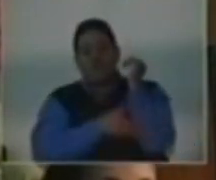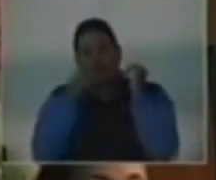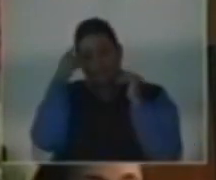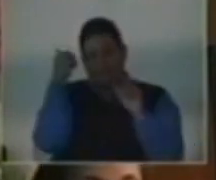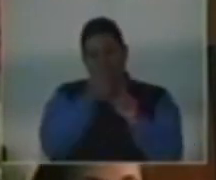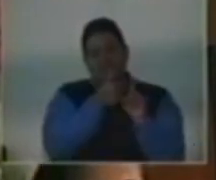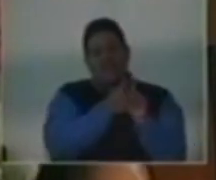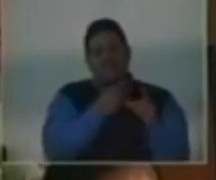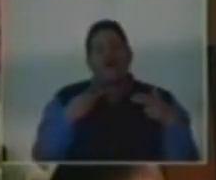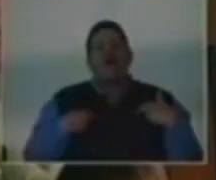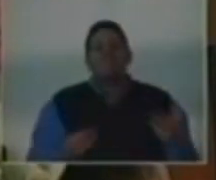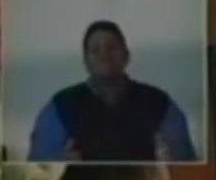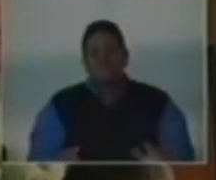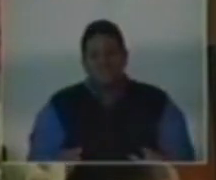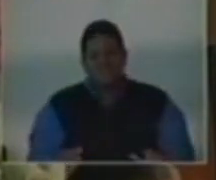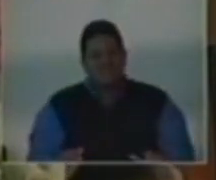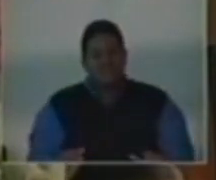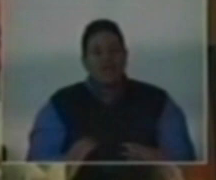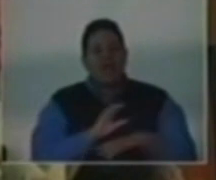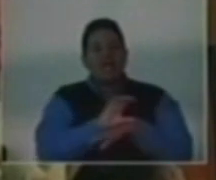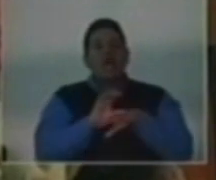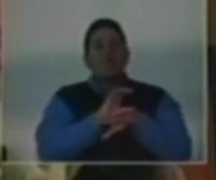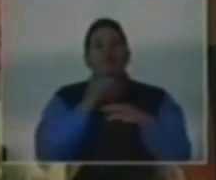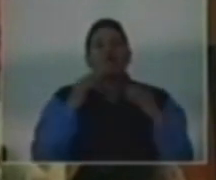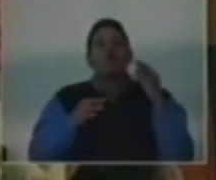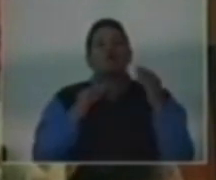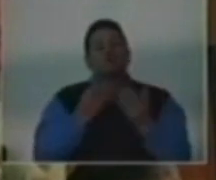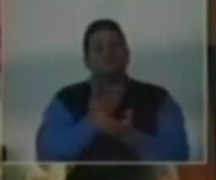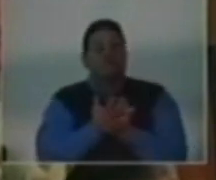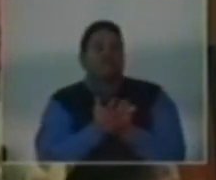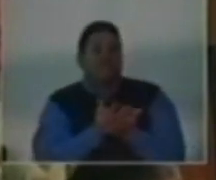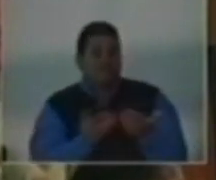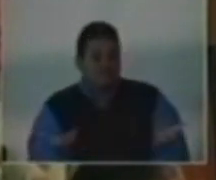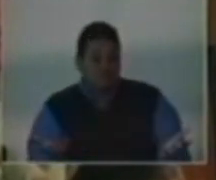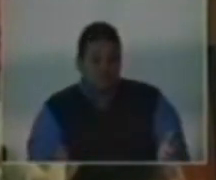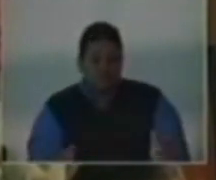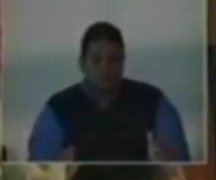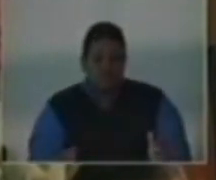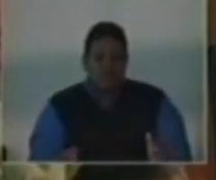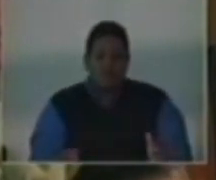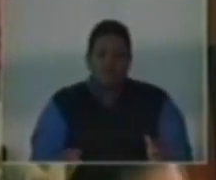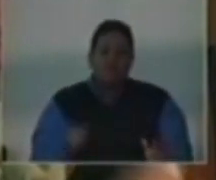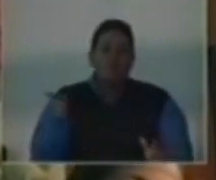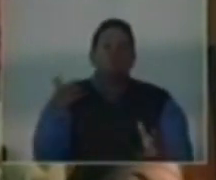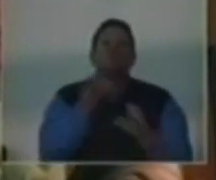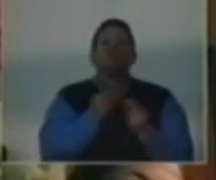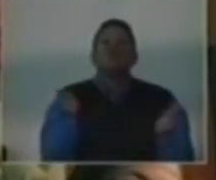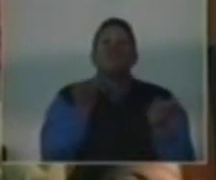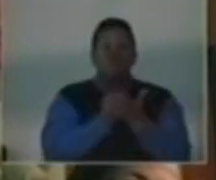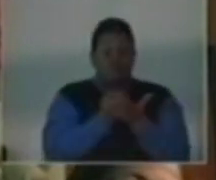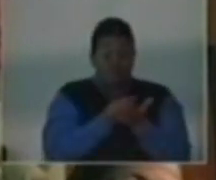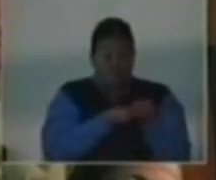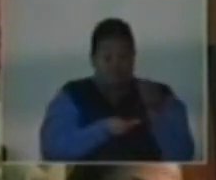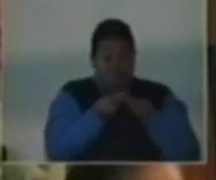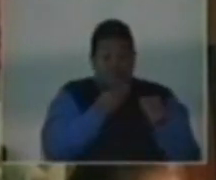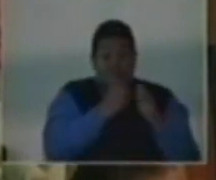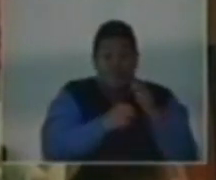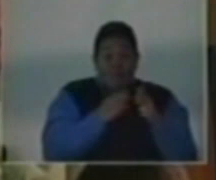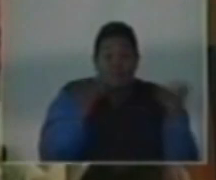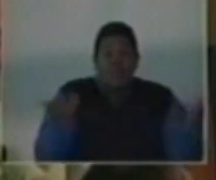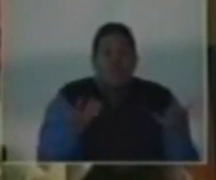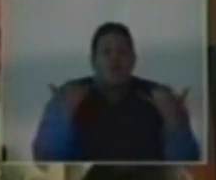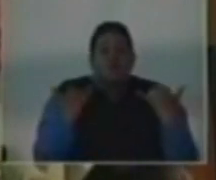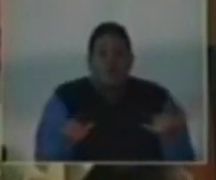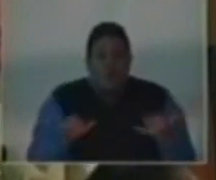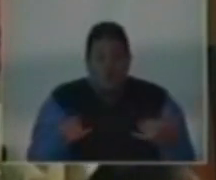you have a Caribbean court of appeal. You have to solve your economic problems here and now